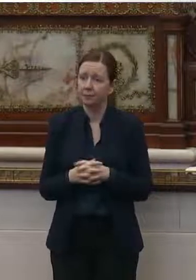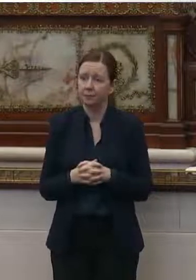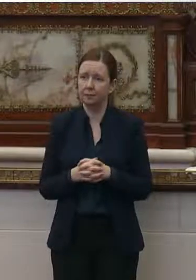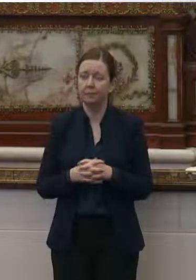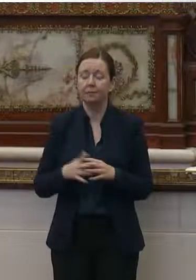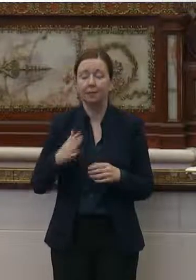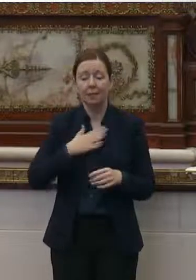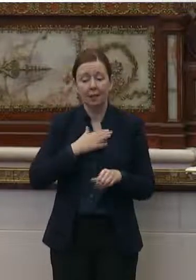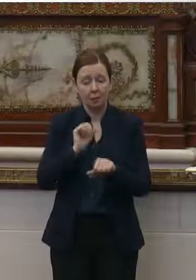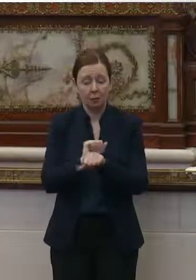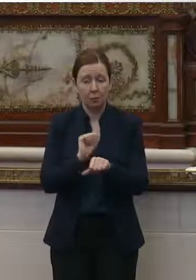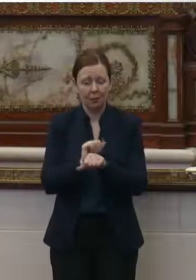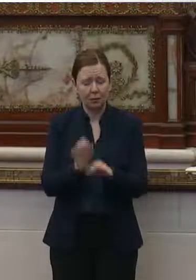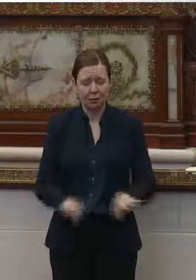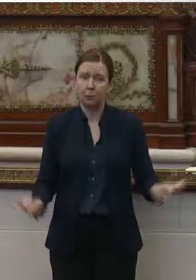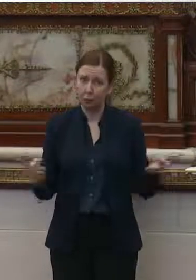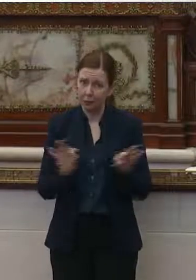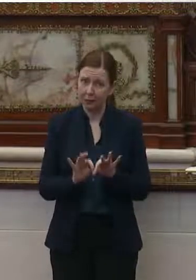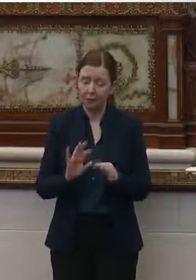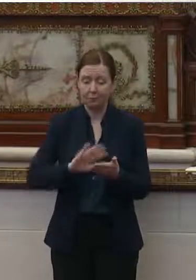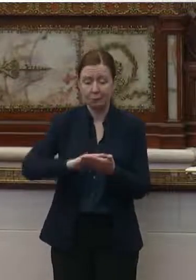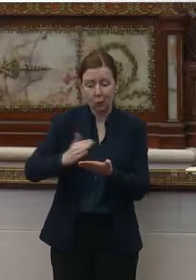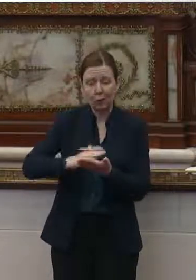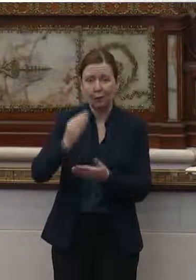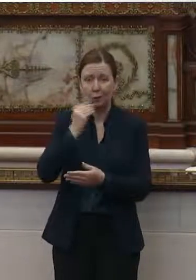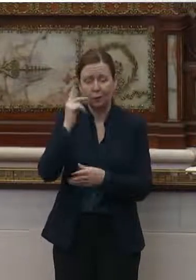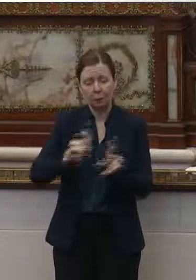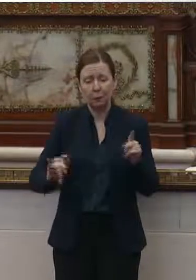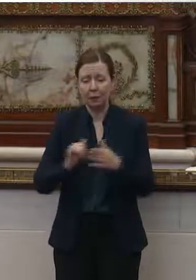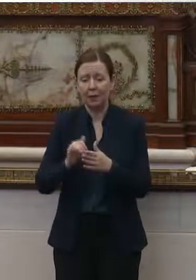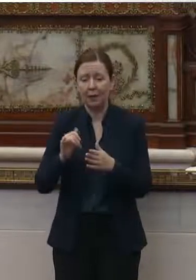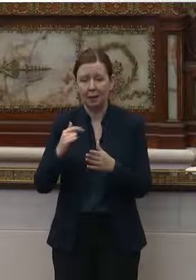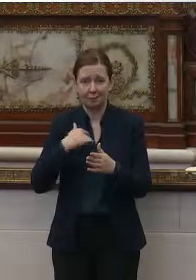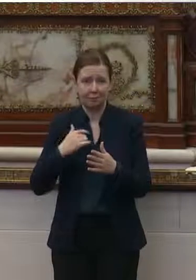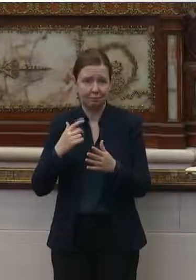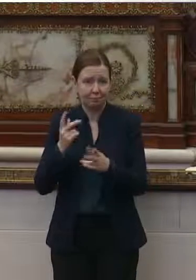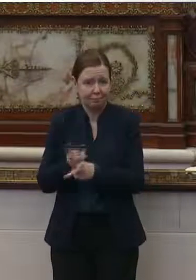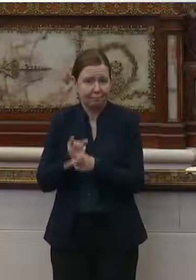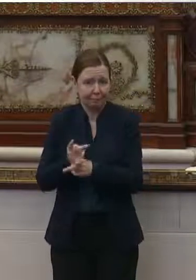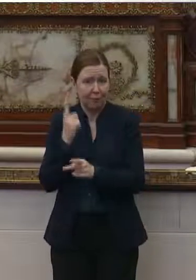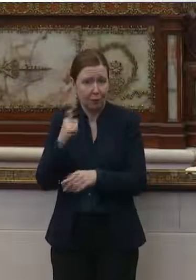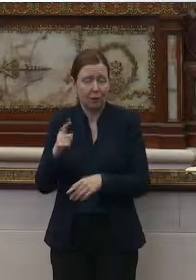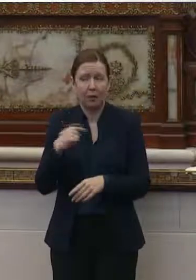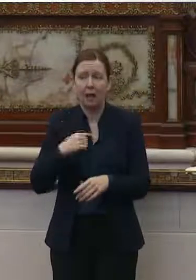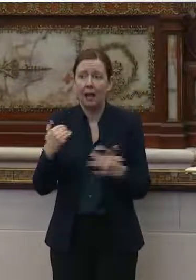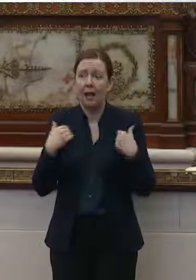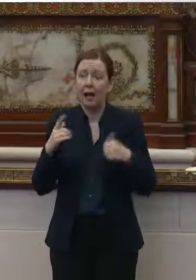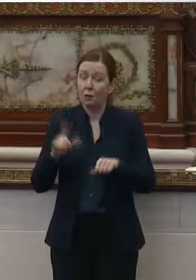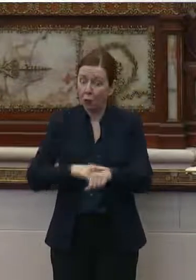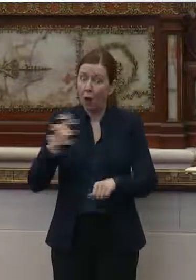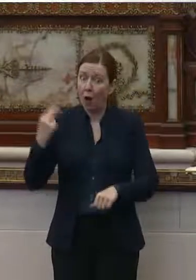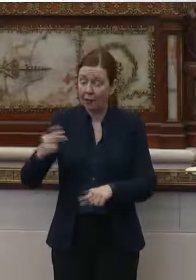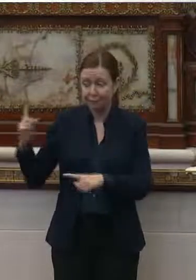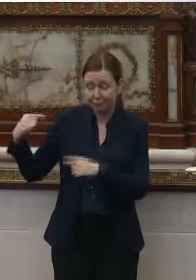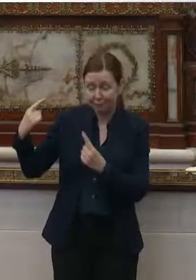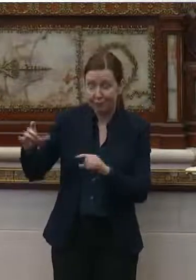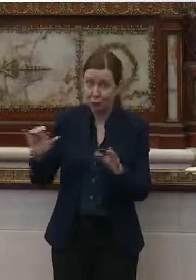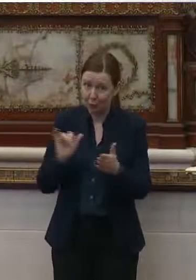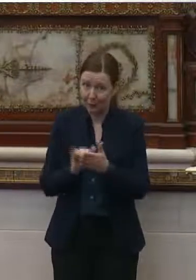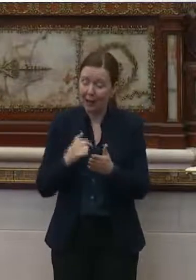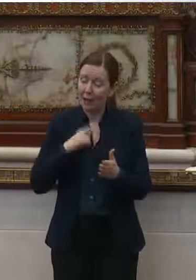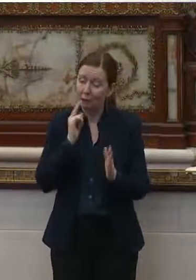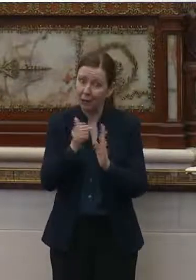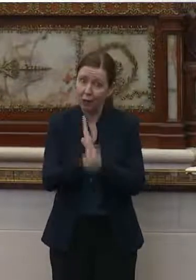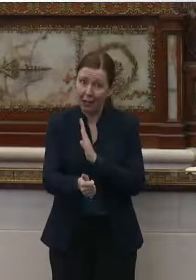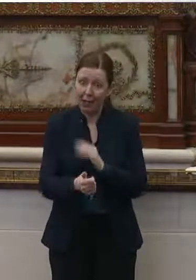My job is an important one cooking food for people. I care about. I have a long history of doing it and I'm good